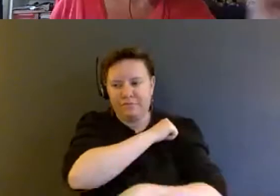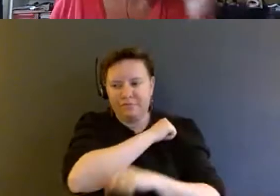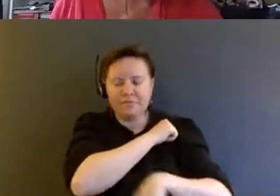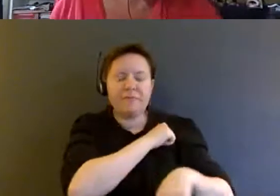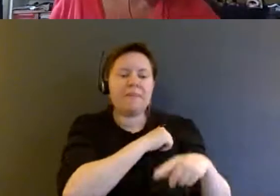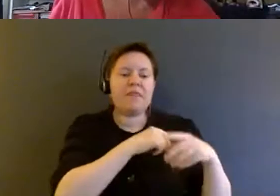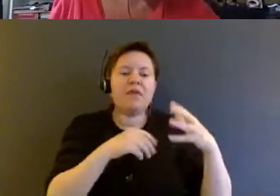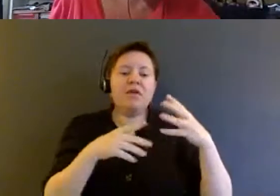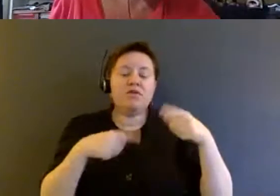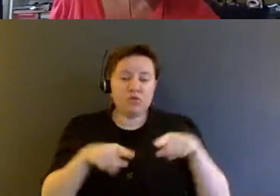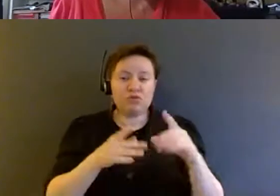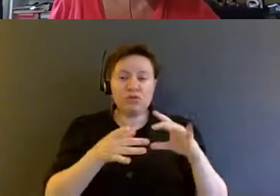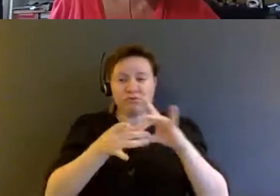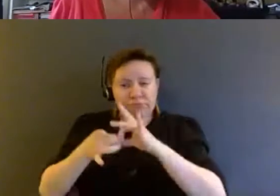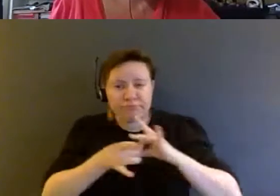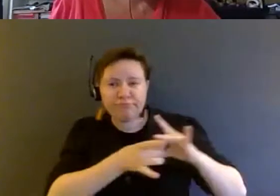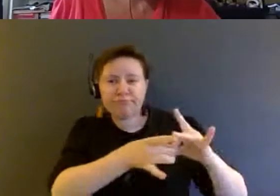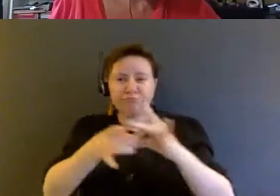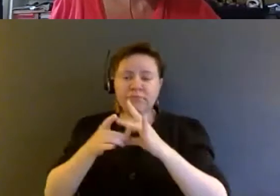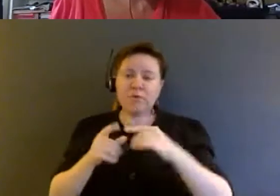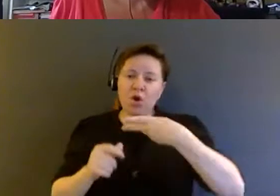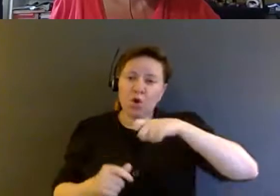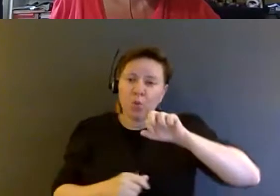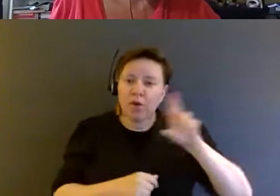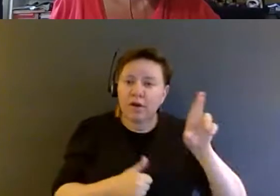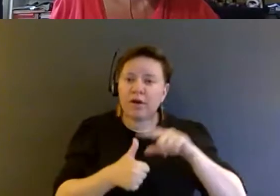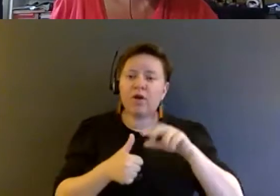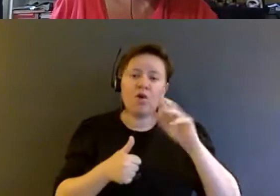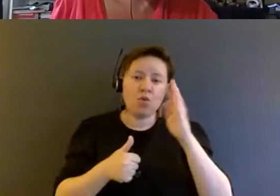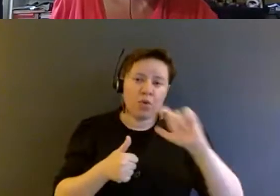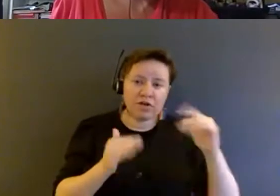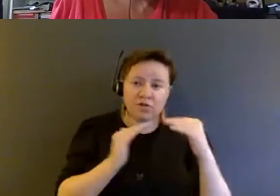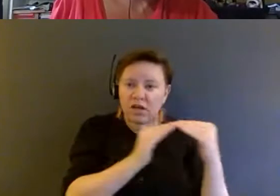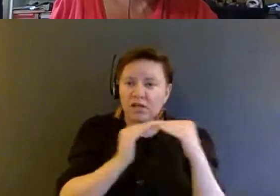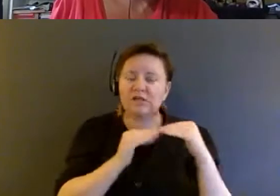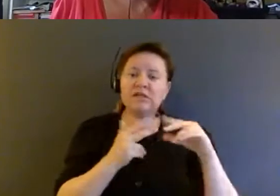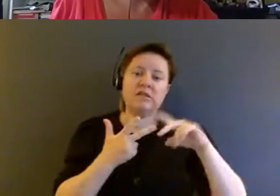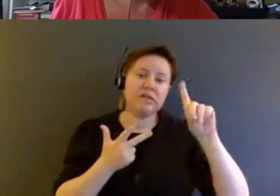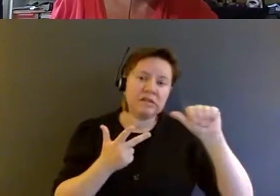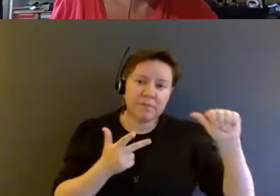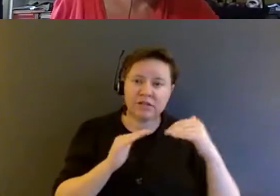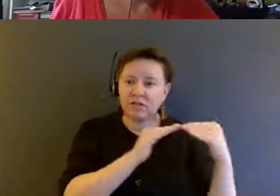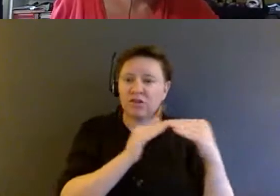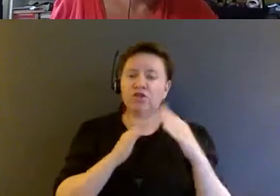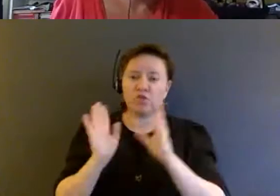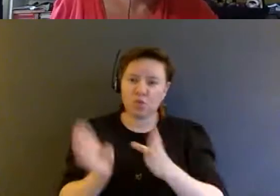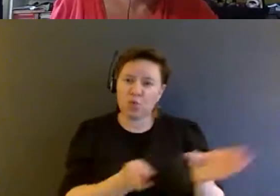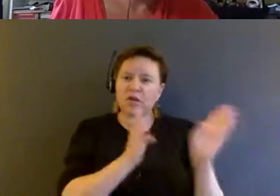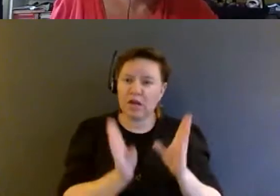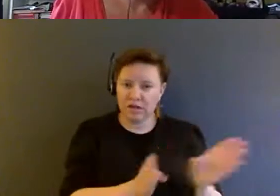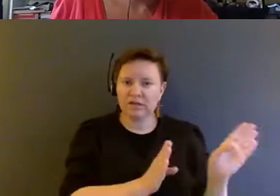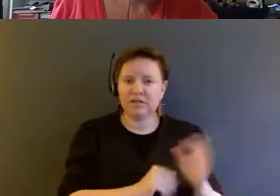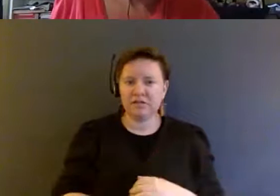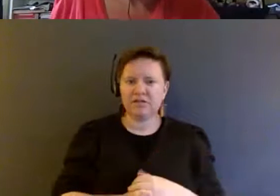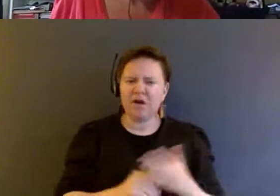we can build coalitions between queer, racial justice, and disability justice organizing. I'm going to skip a